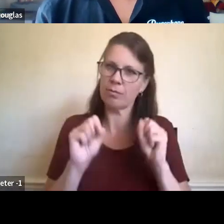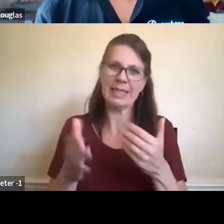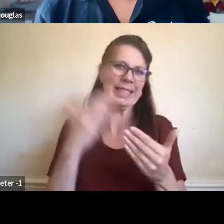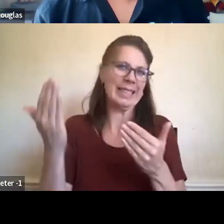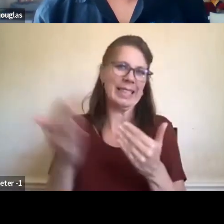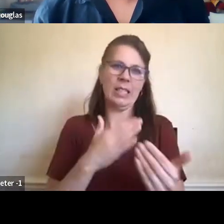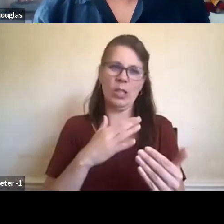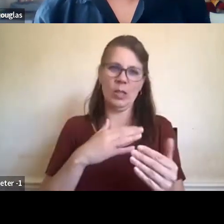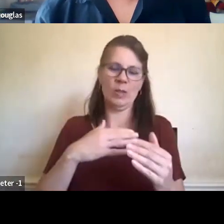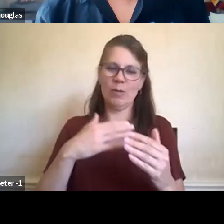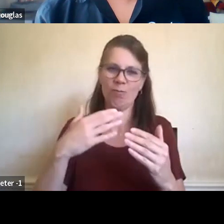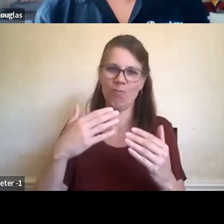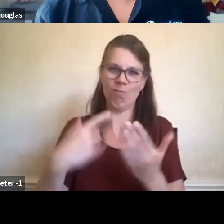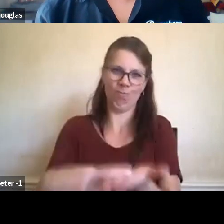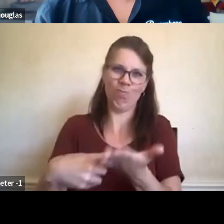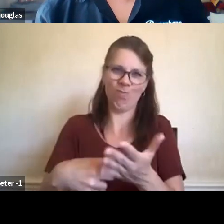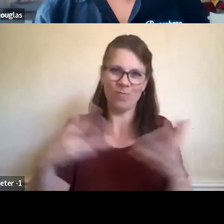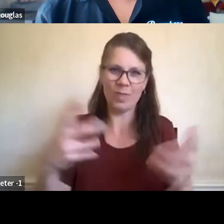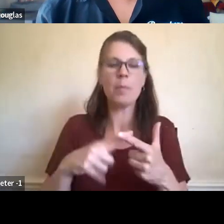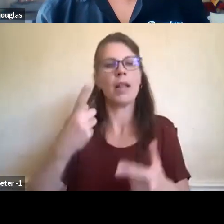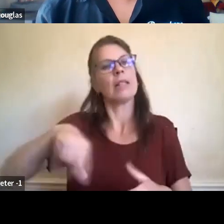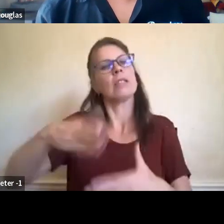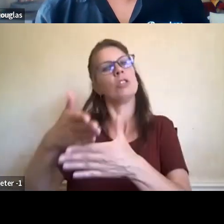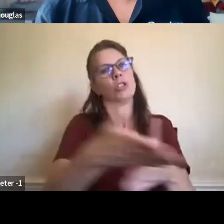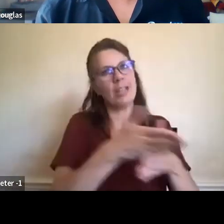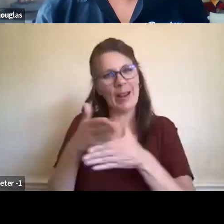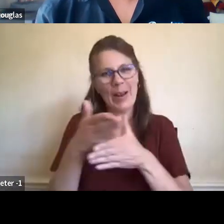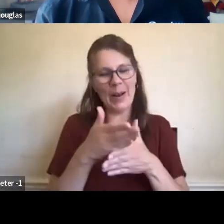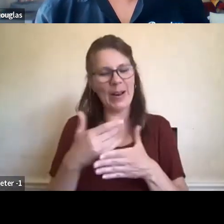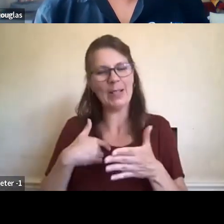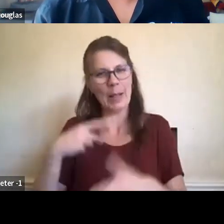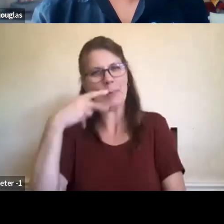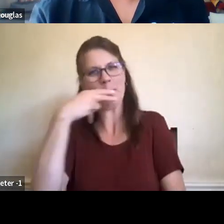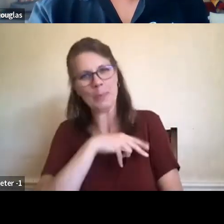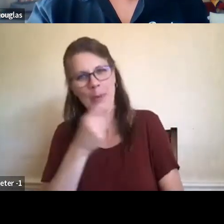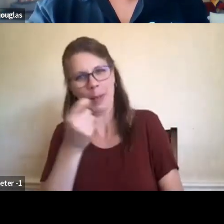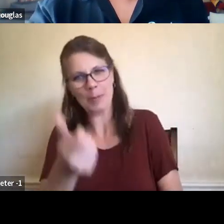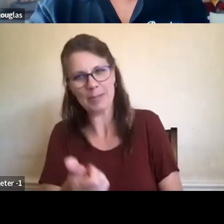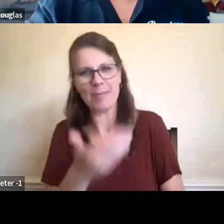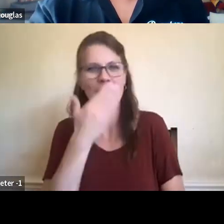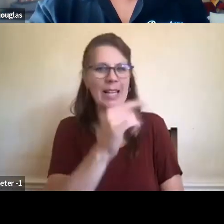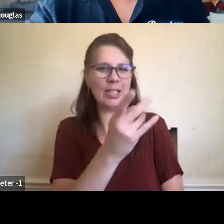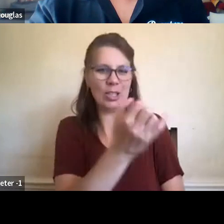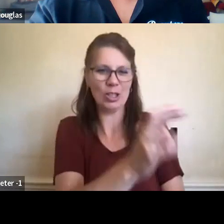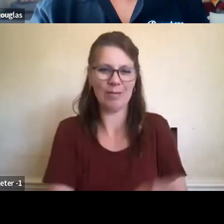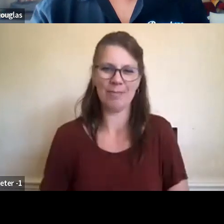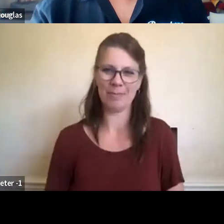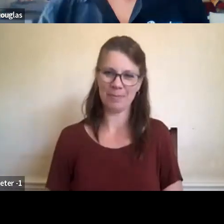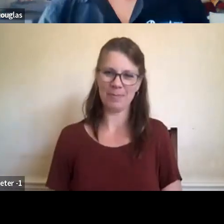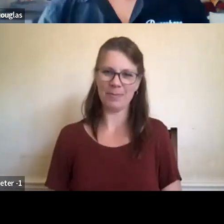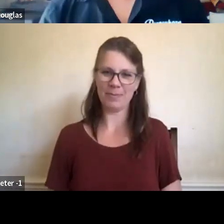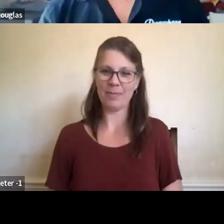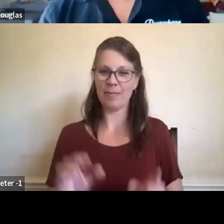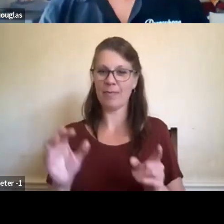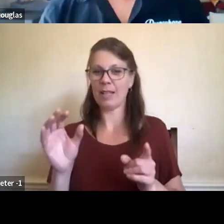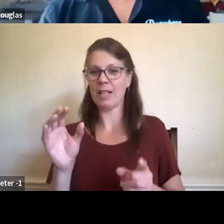because this is a shared space for all, all of us to, to talk about some of these subjects. Thank you, Ginger. Uh, do you